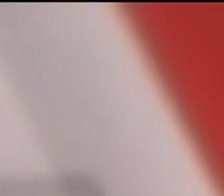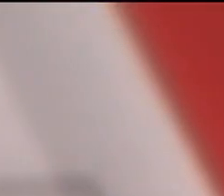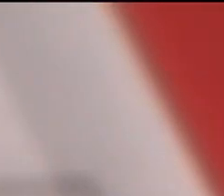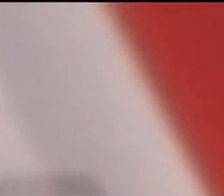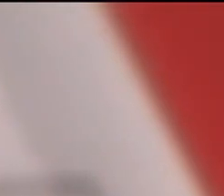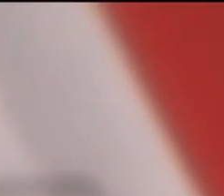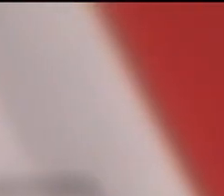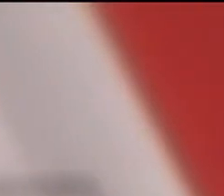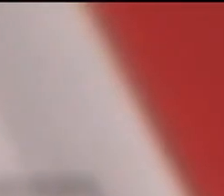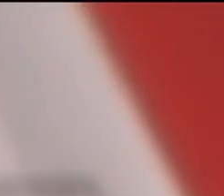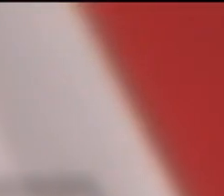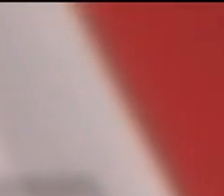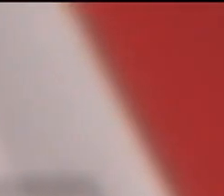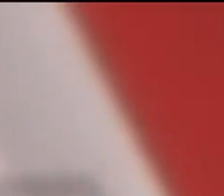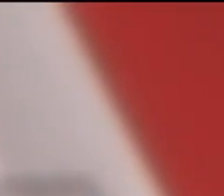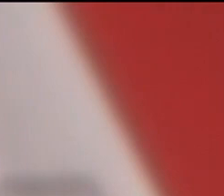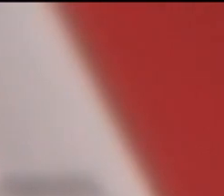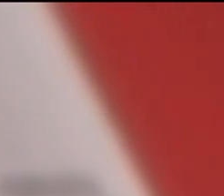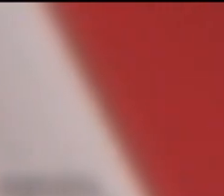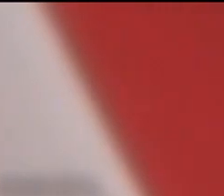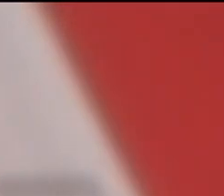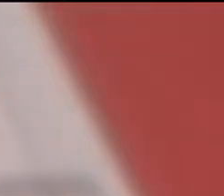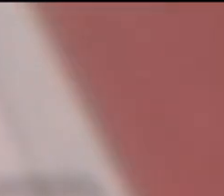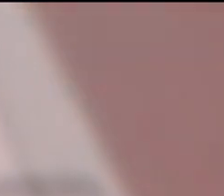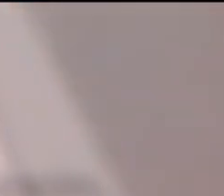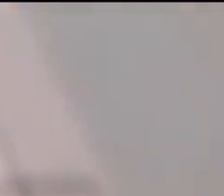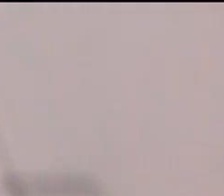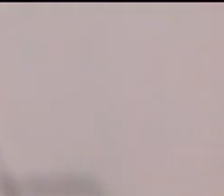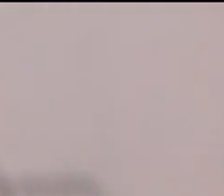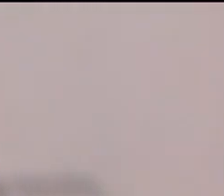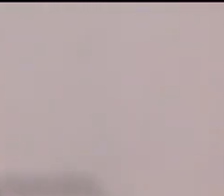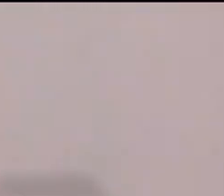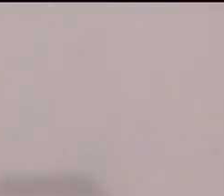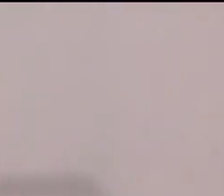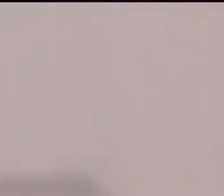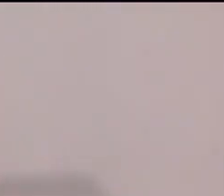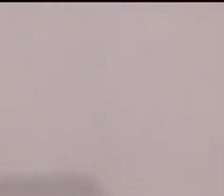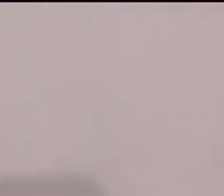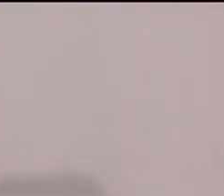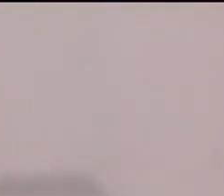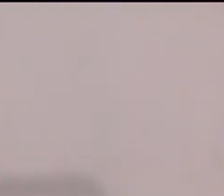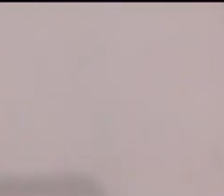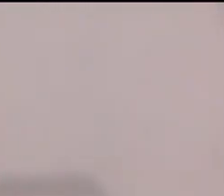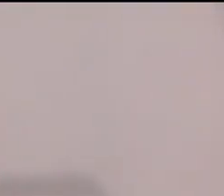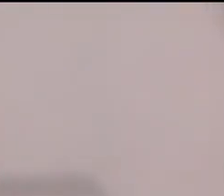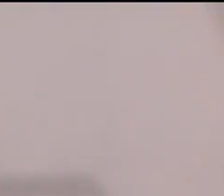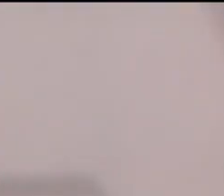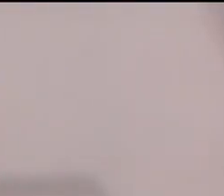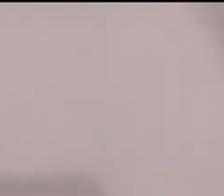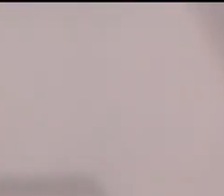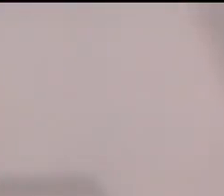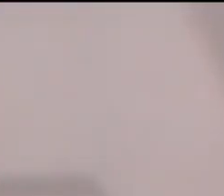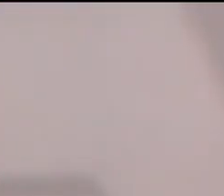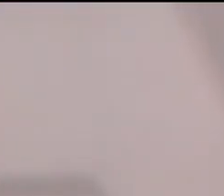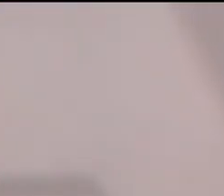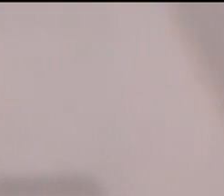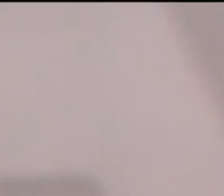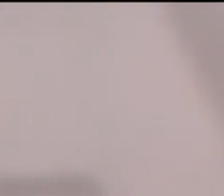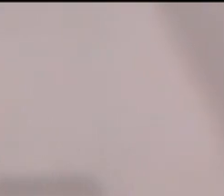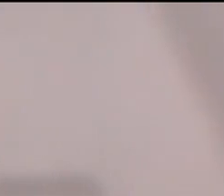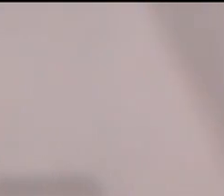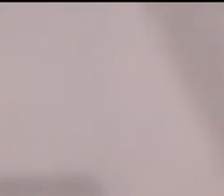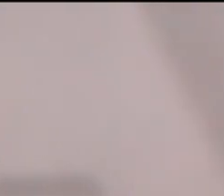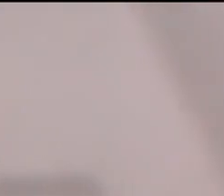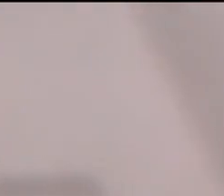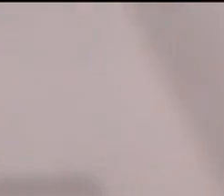and state leaders, including Senator Todd Young, holding their daily briefing on COVID-19. This is after it was reported this morning that the numbers